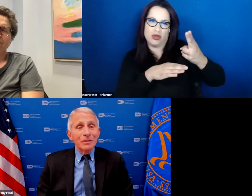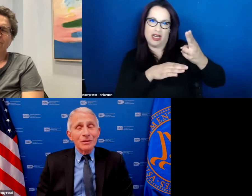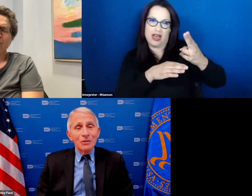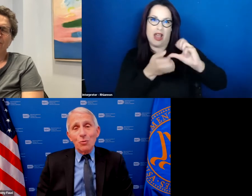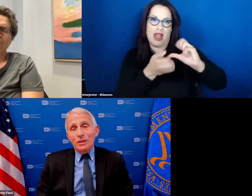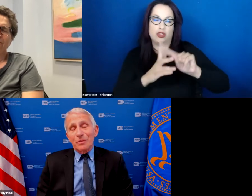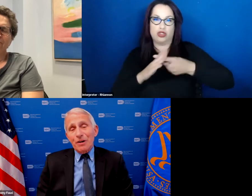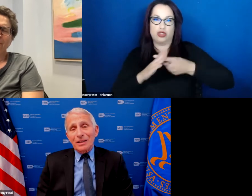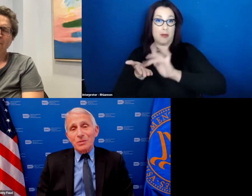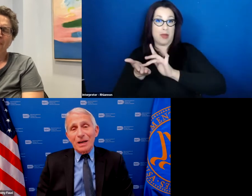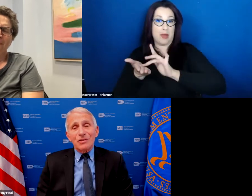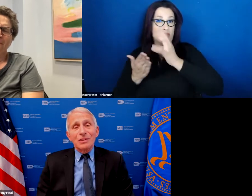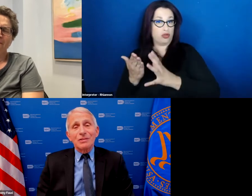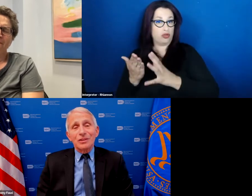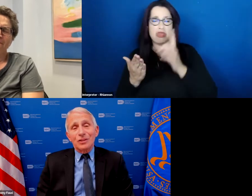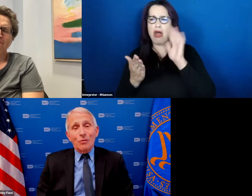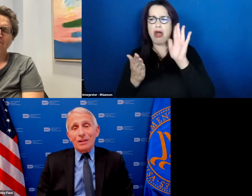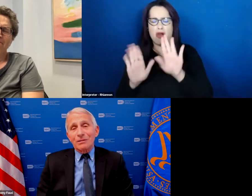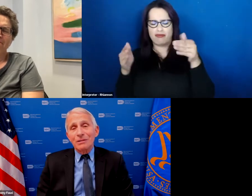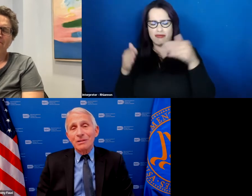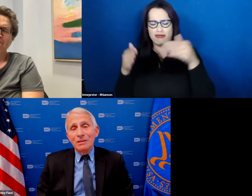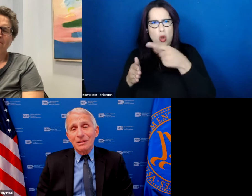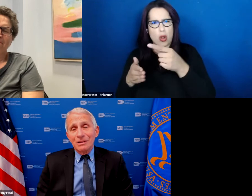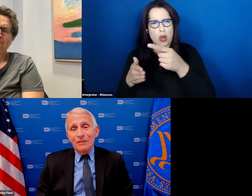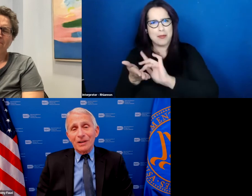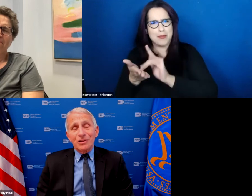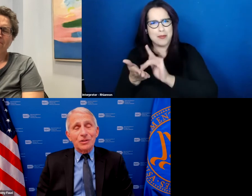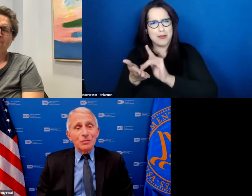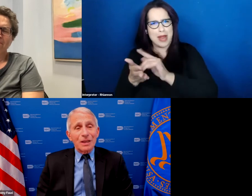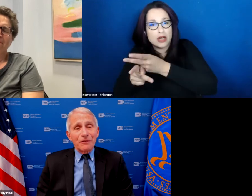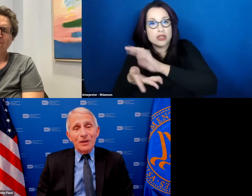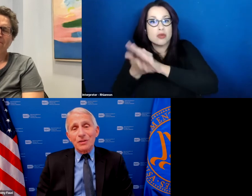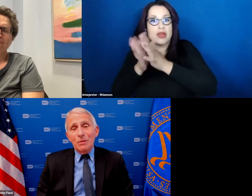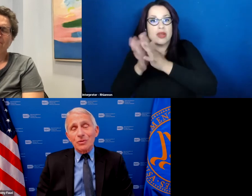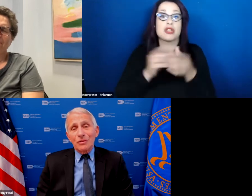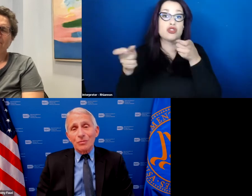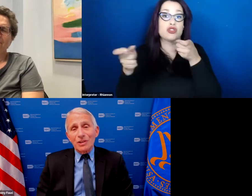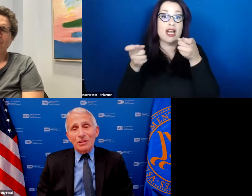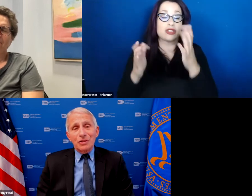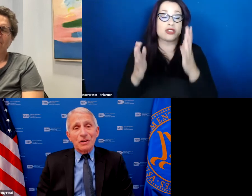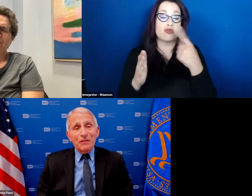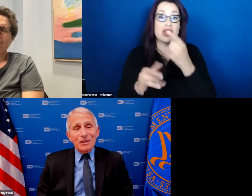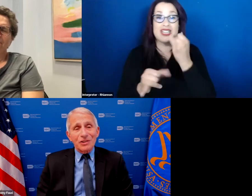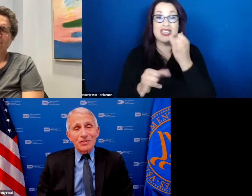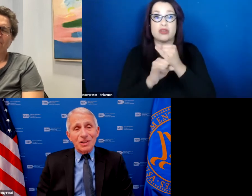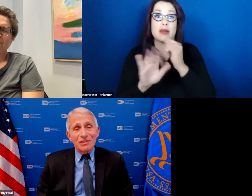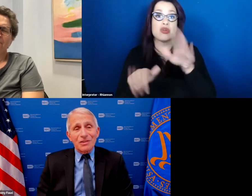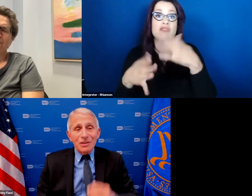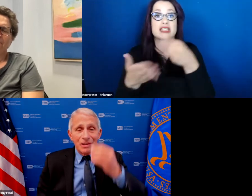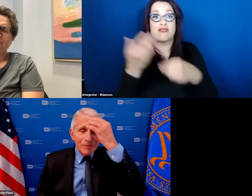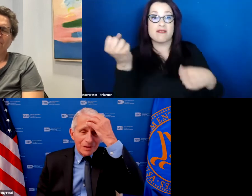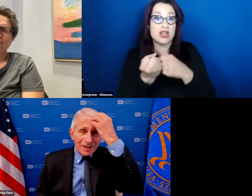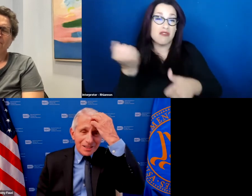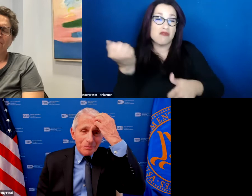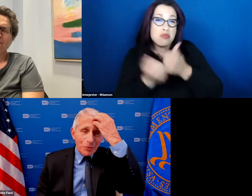who wanted to practice medicine to the director of an institute that funds most of the research in infectious diseases